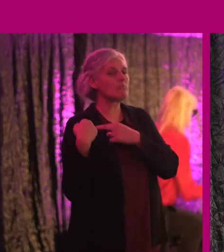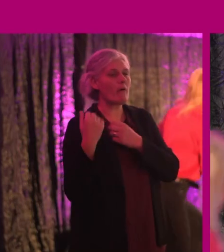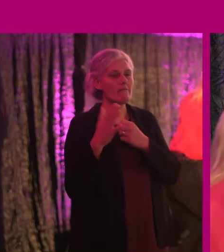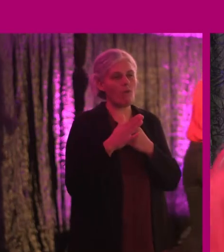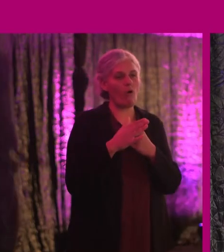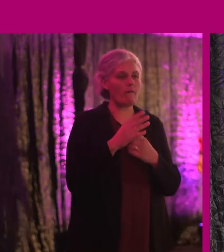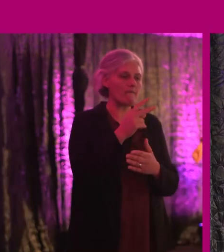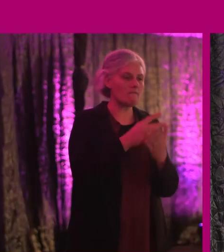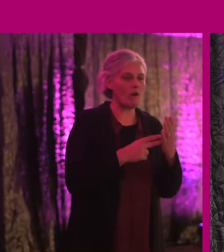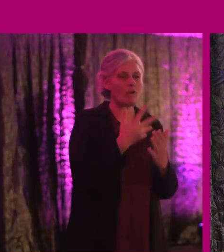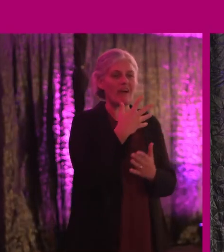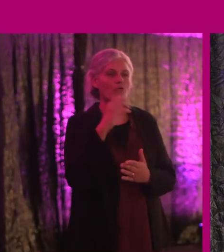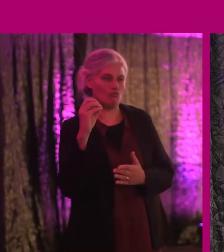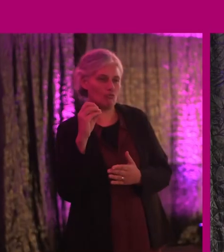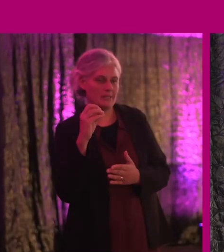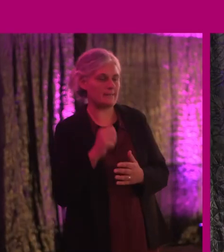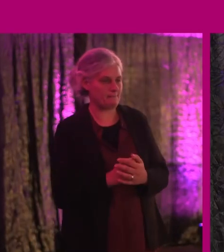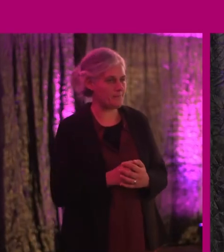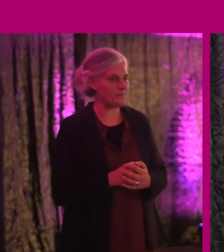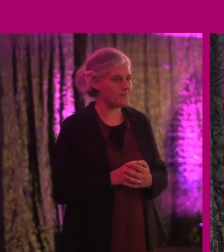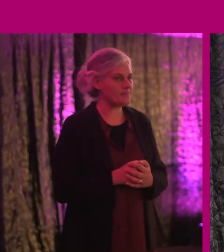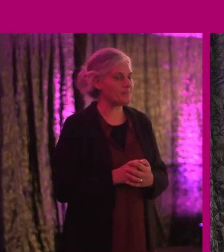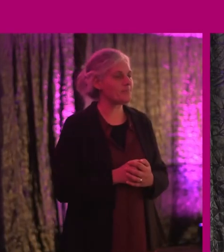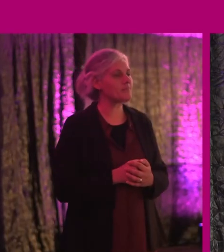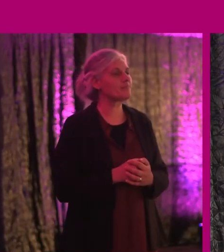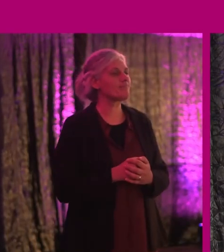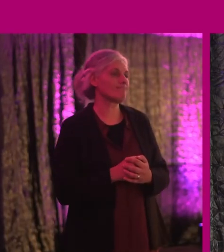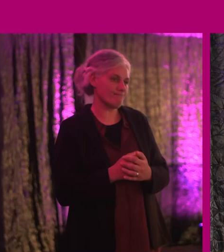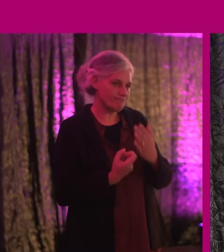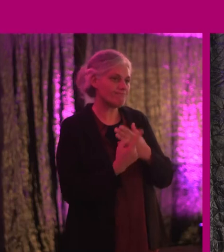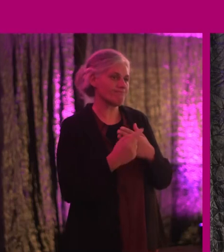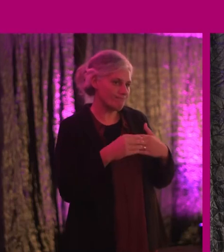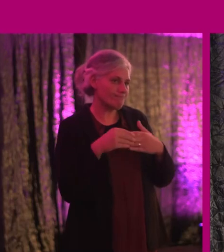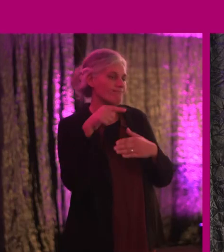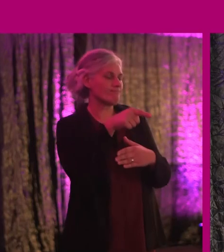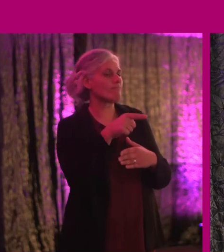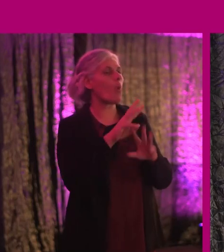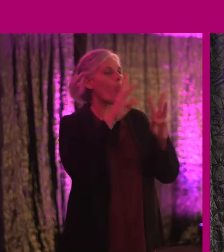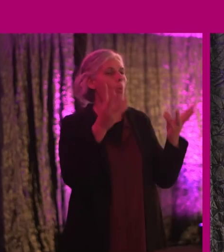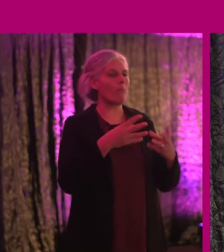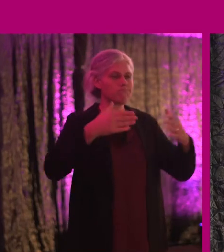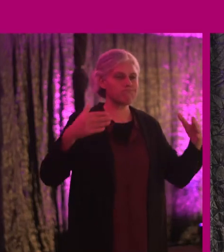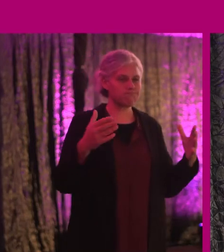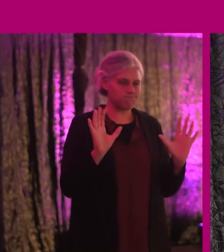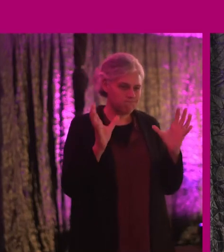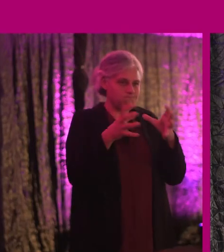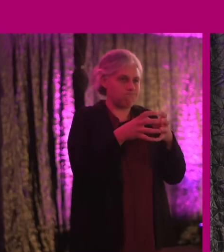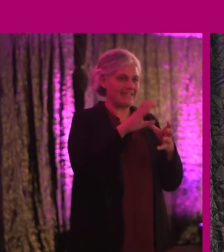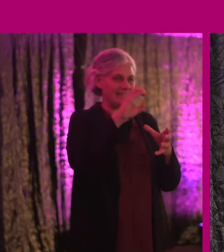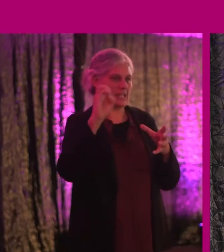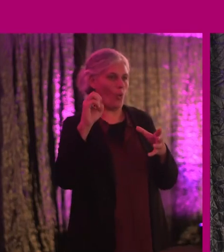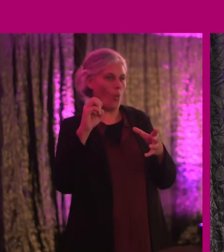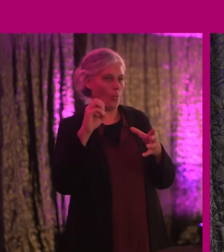for the Value 500 initiative. This is the world's largest collective of CEOs